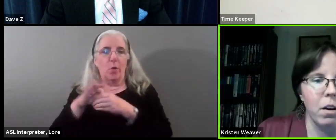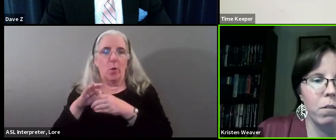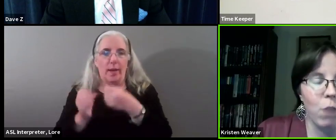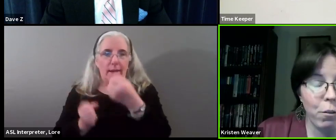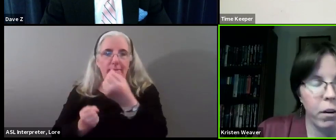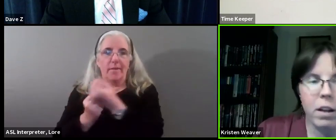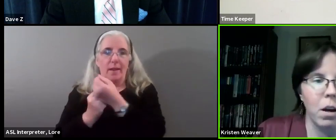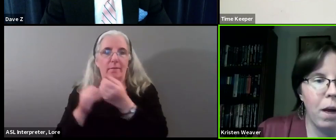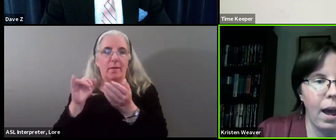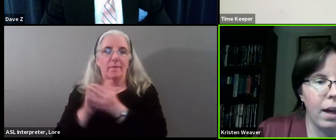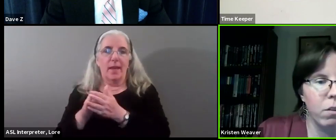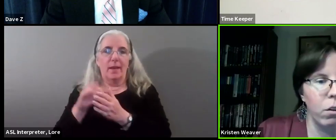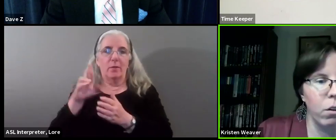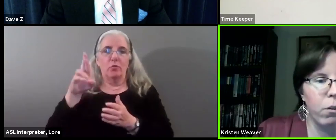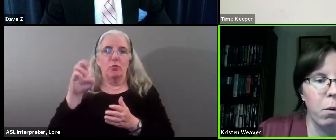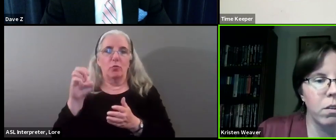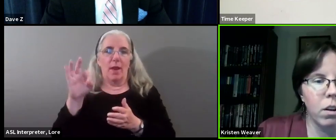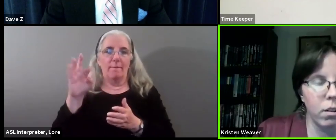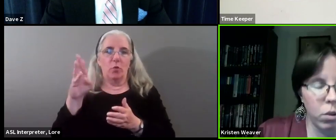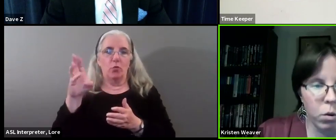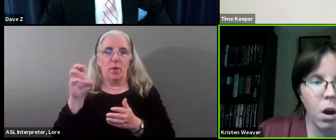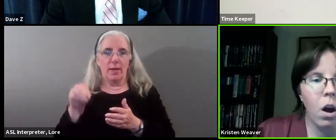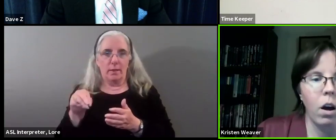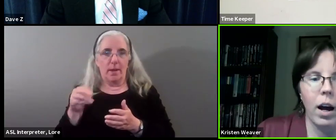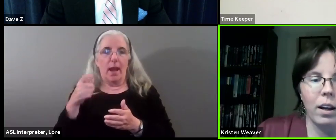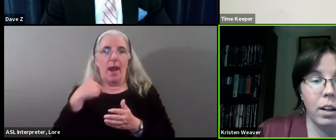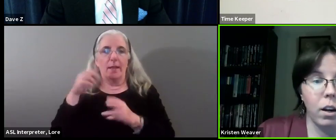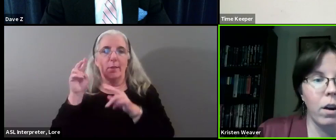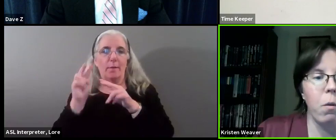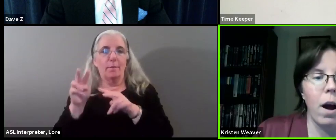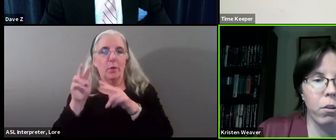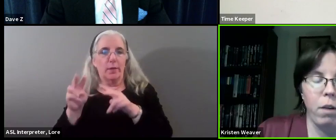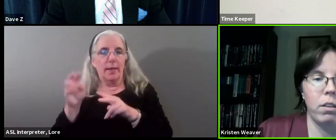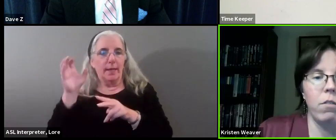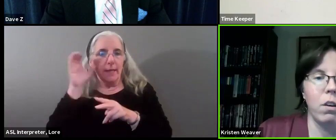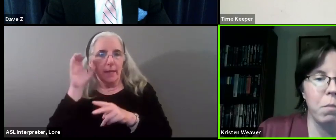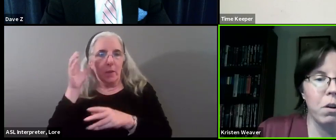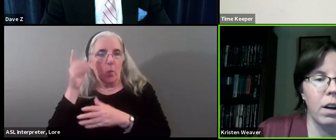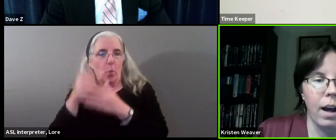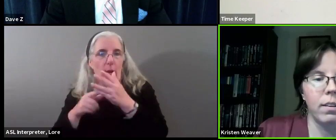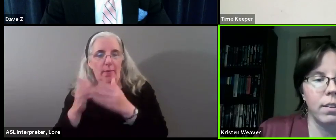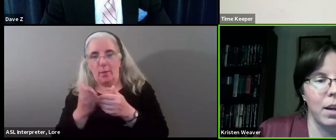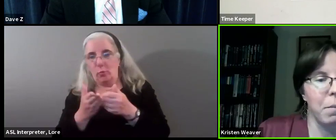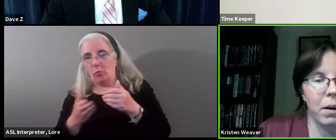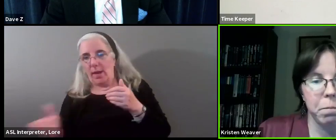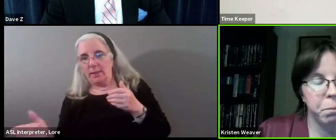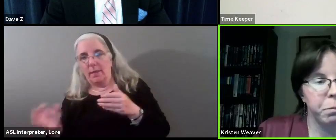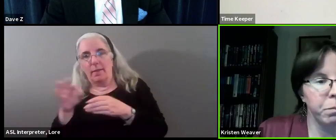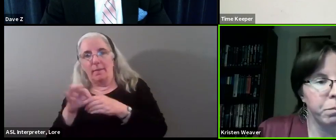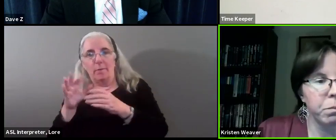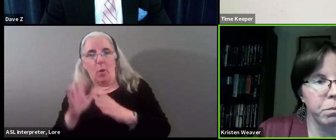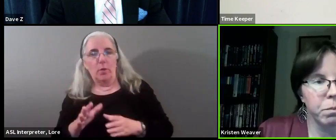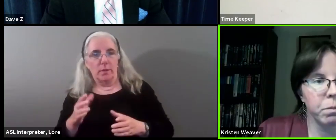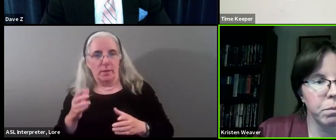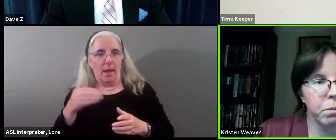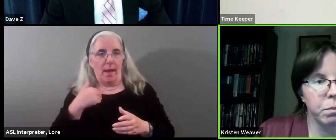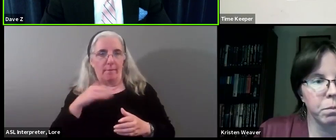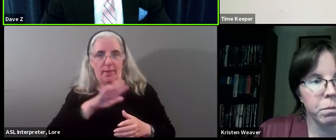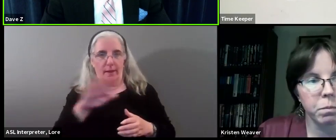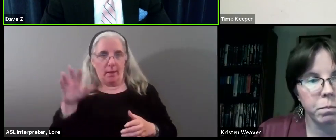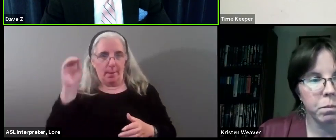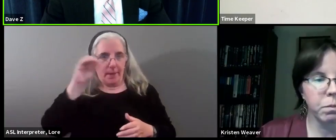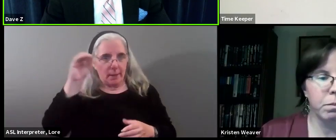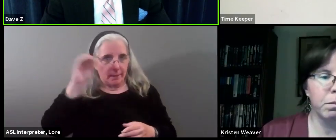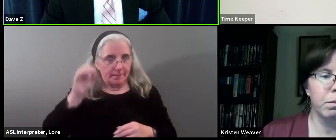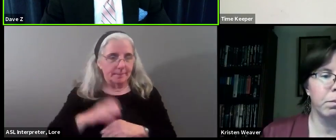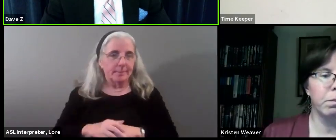the referendum referendum and look forward to, uh, hearing what the rest of the community has to say about it. Thank